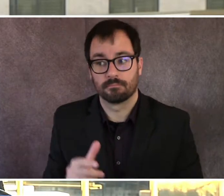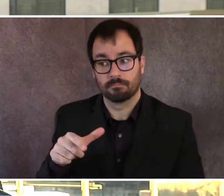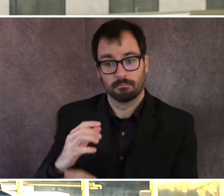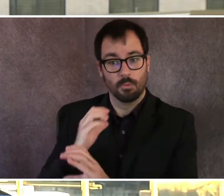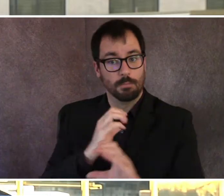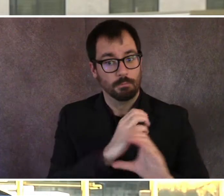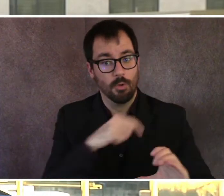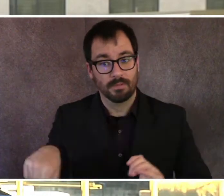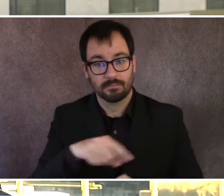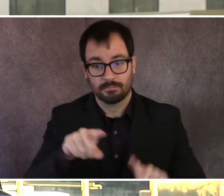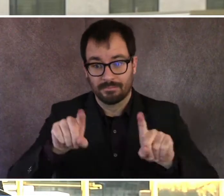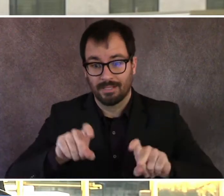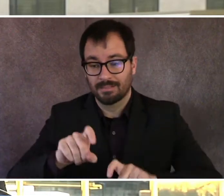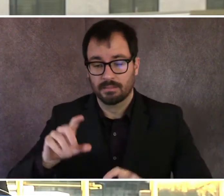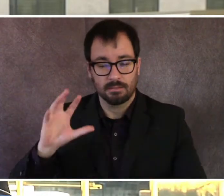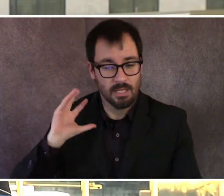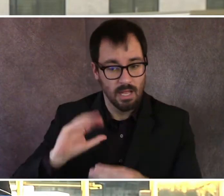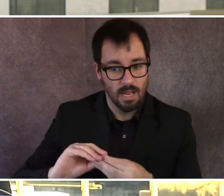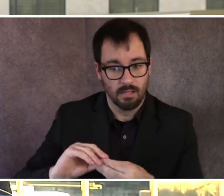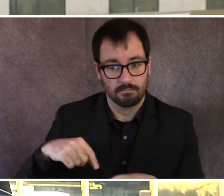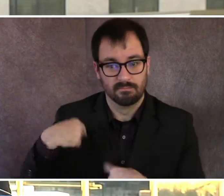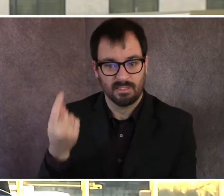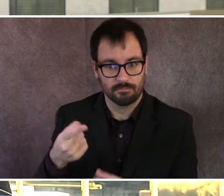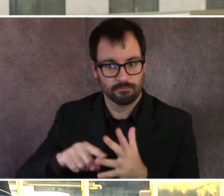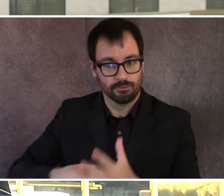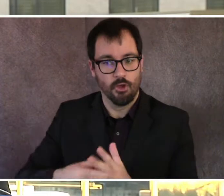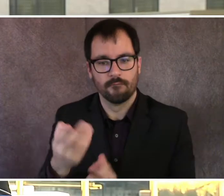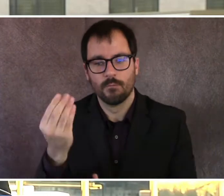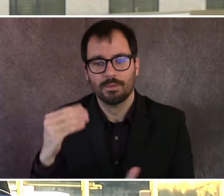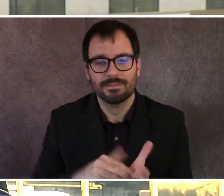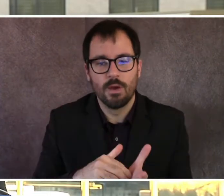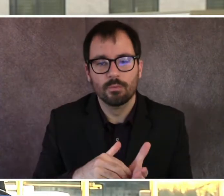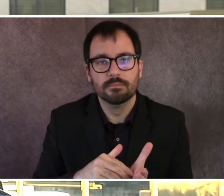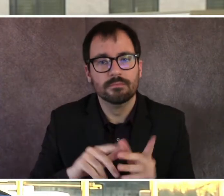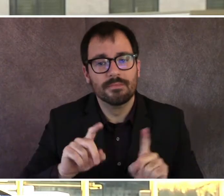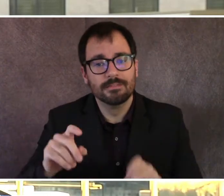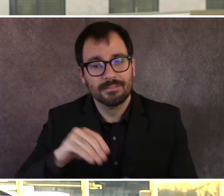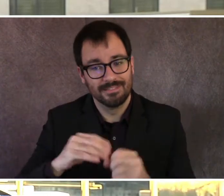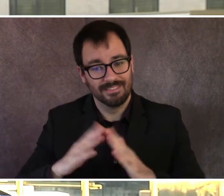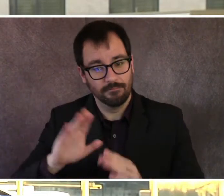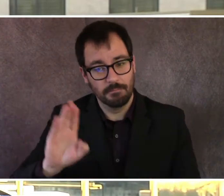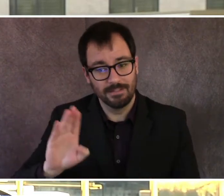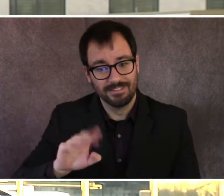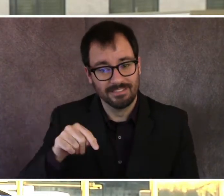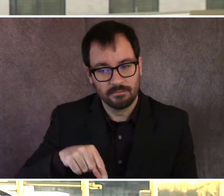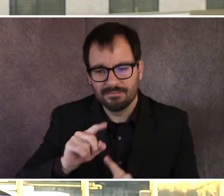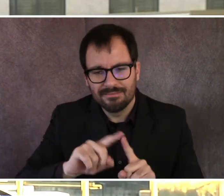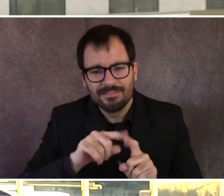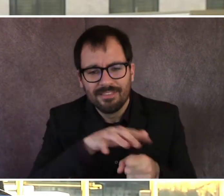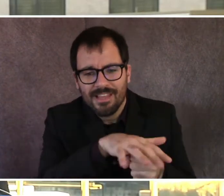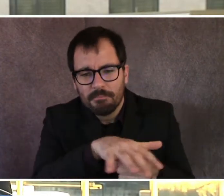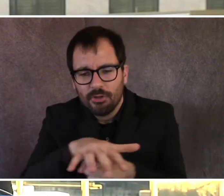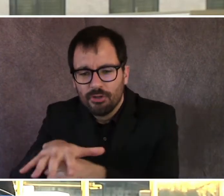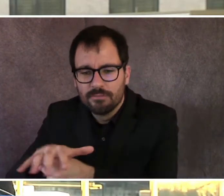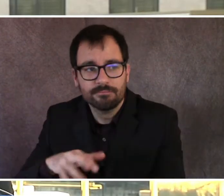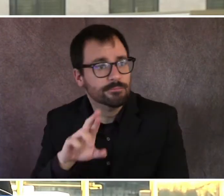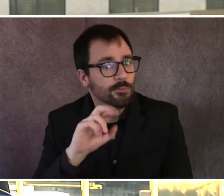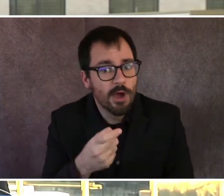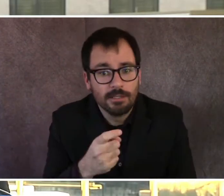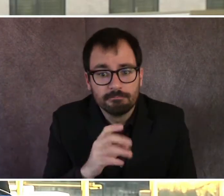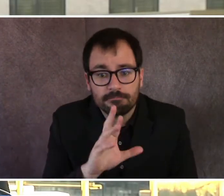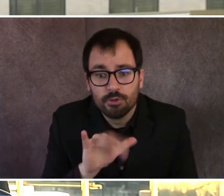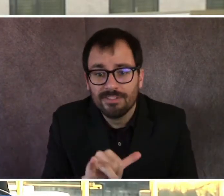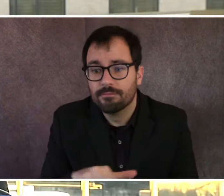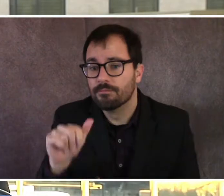14,000 tests in the city of Boston, all across in different neighborhoods from Roxbury to Alston to South B to Mattapan to East Boston to